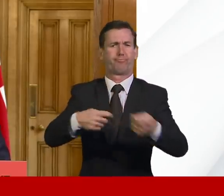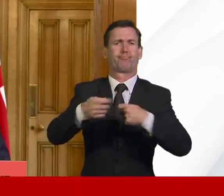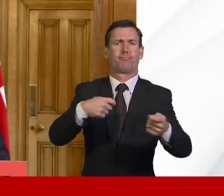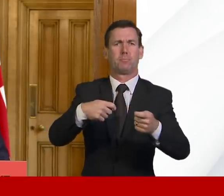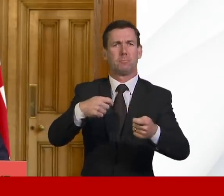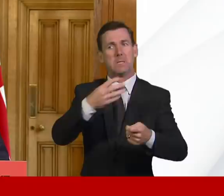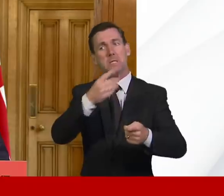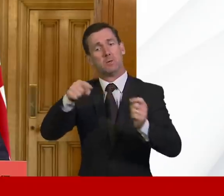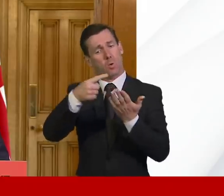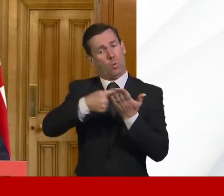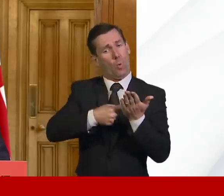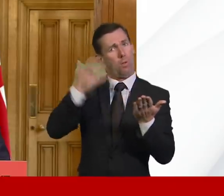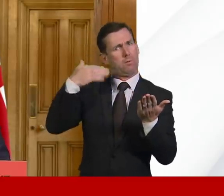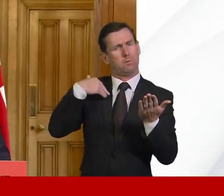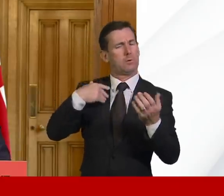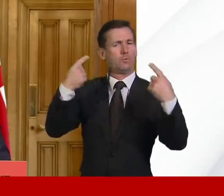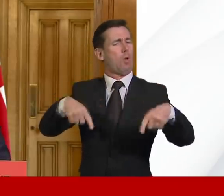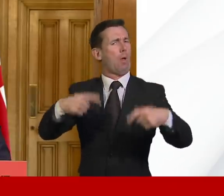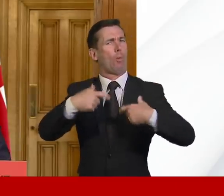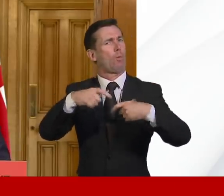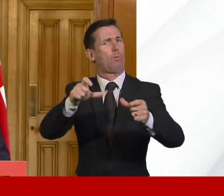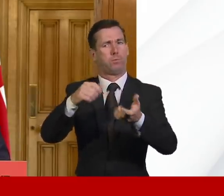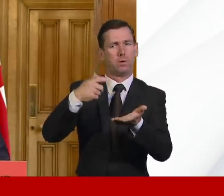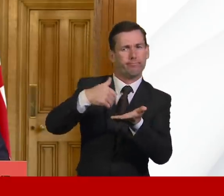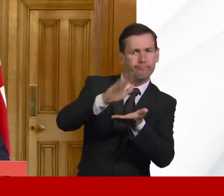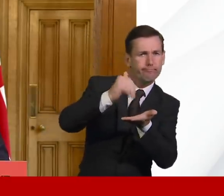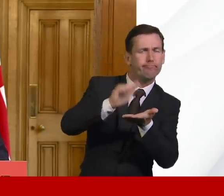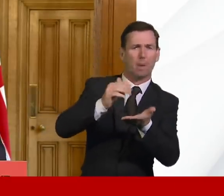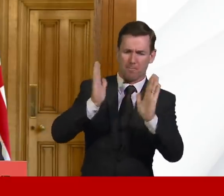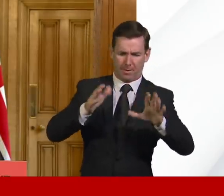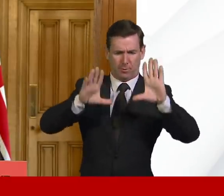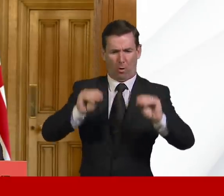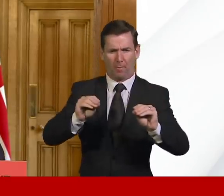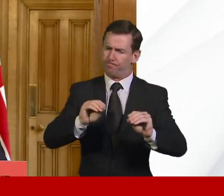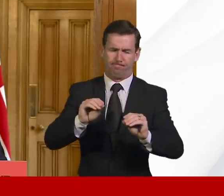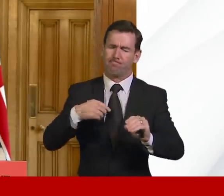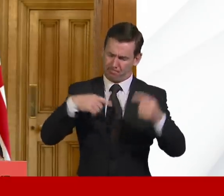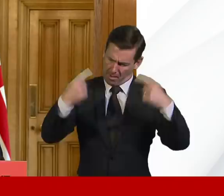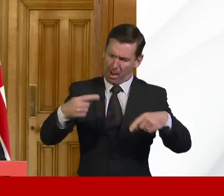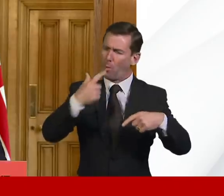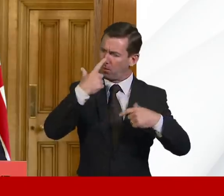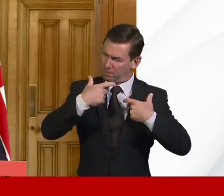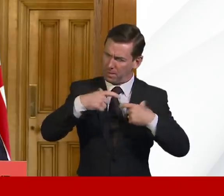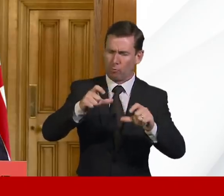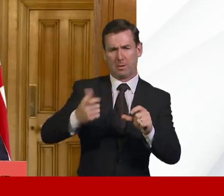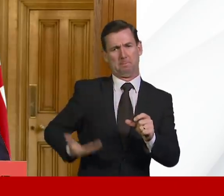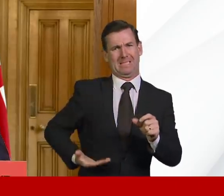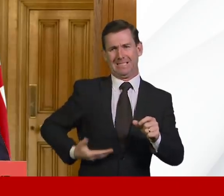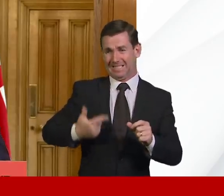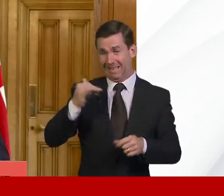will give those firms extra time and space to weather the storm and be ready when the crisis ends,